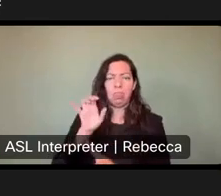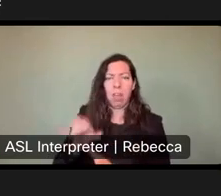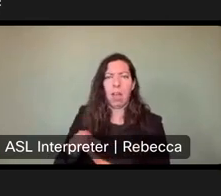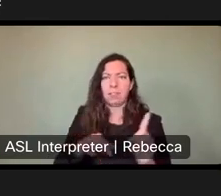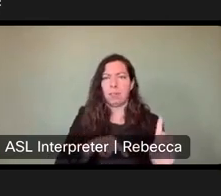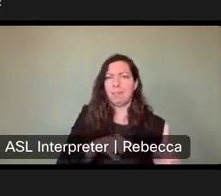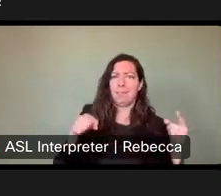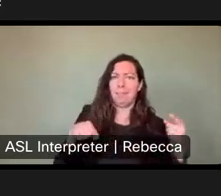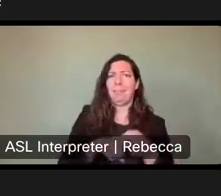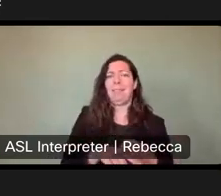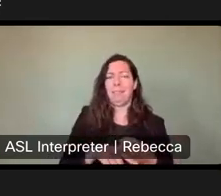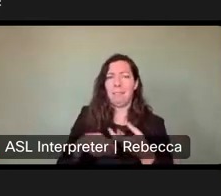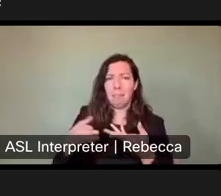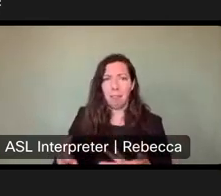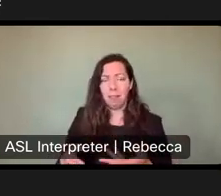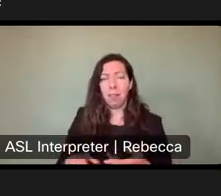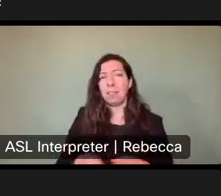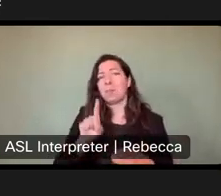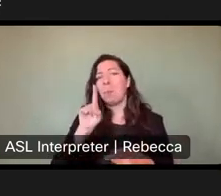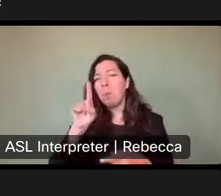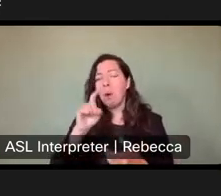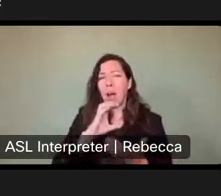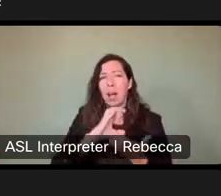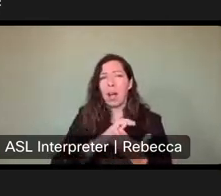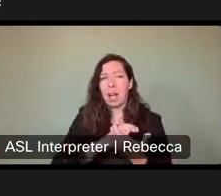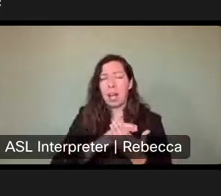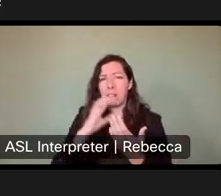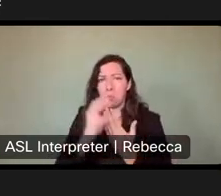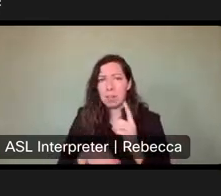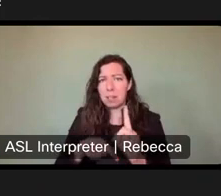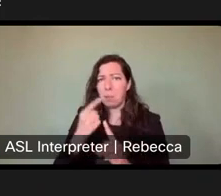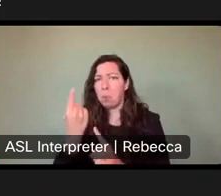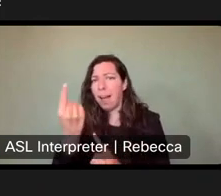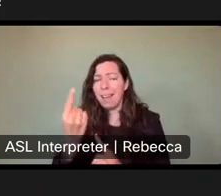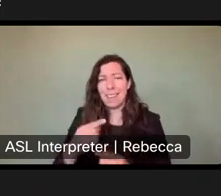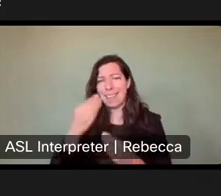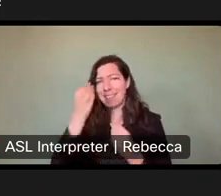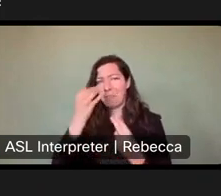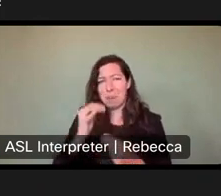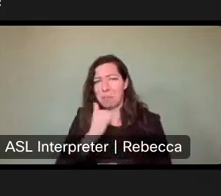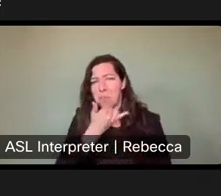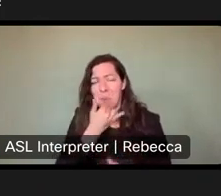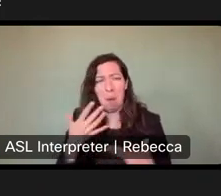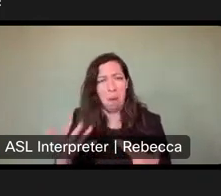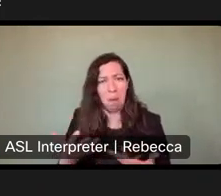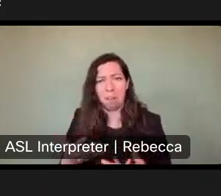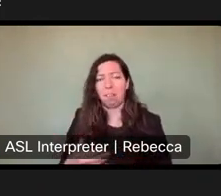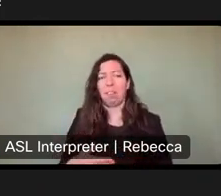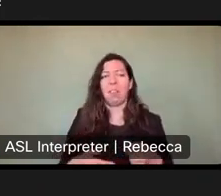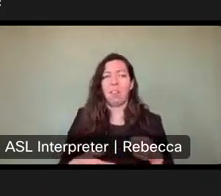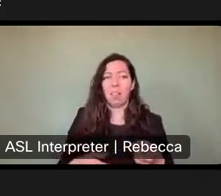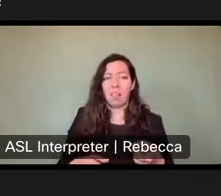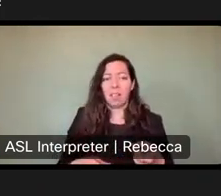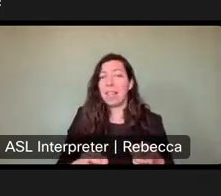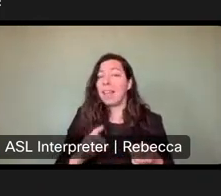67 course modules that relates to paddlecraft is a combination of false information regarding paddlecraft accidents to assist